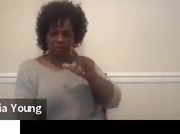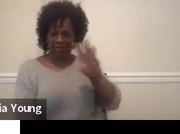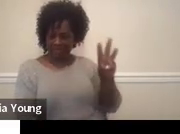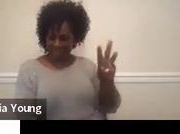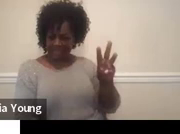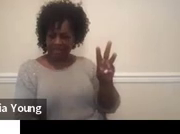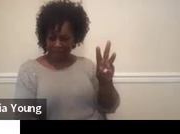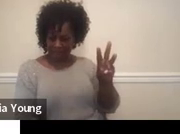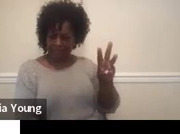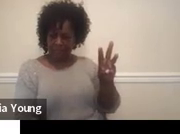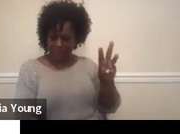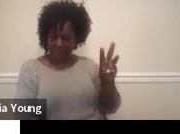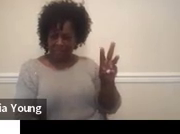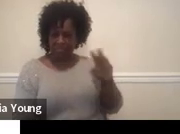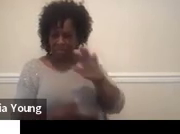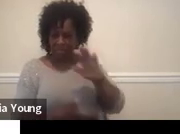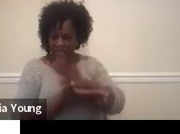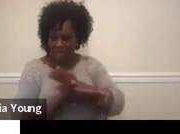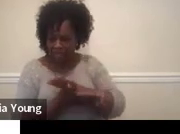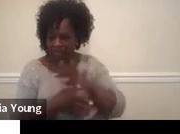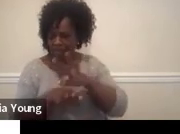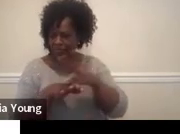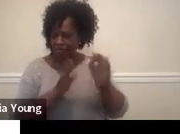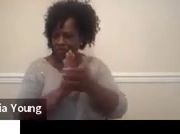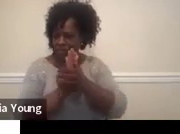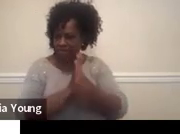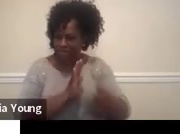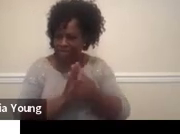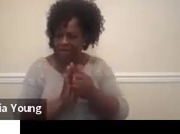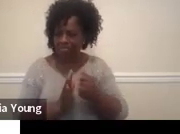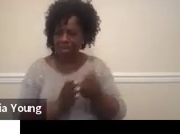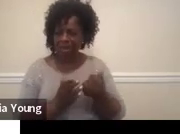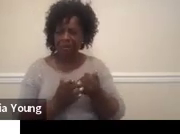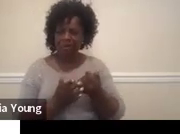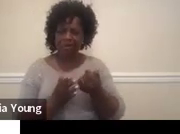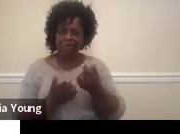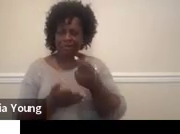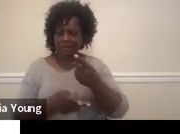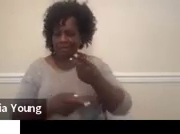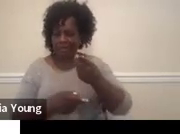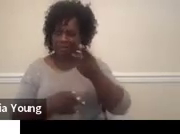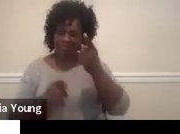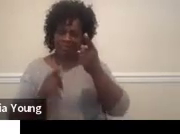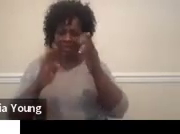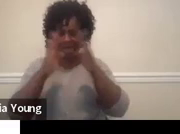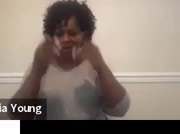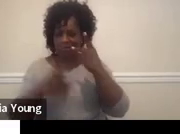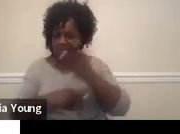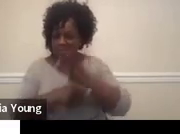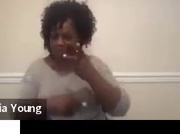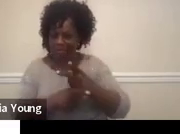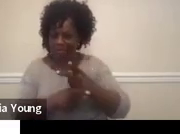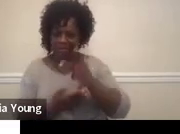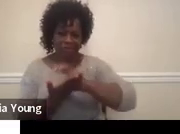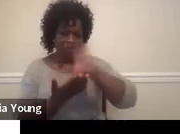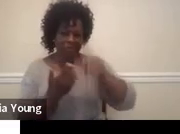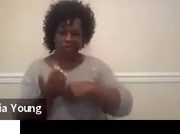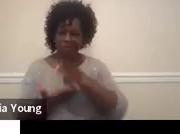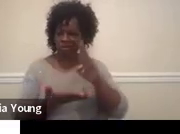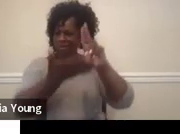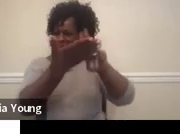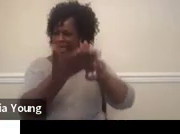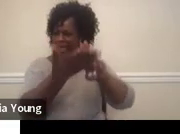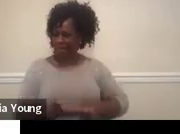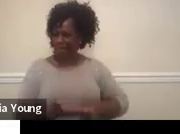persistent academic and functional skills and a how statement. You can get to those, the calendar here to sign up for those.